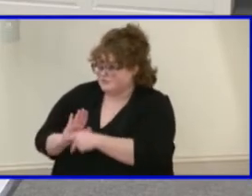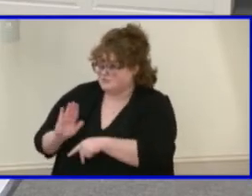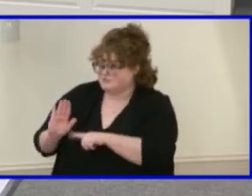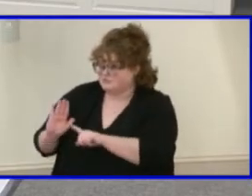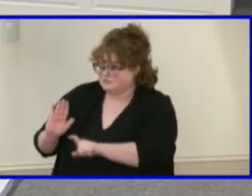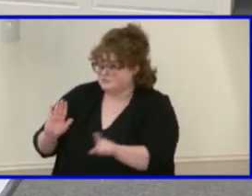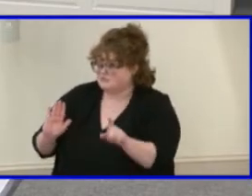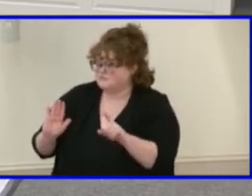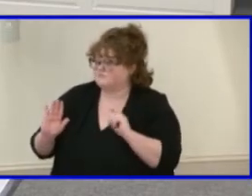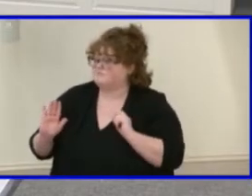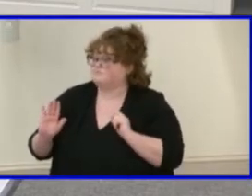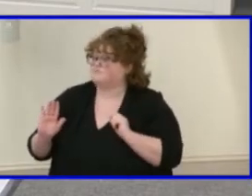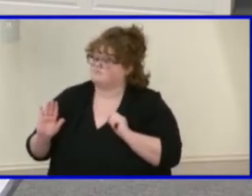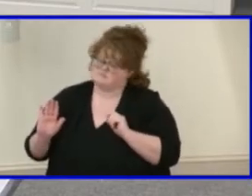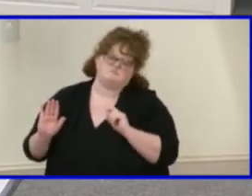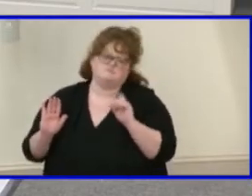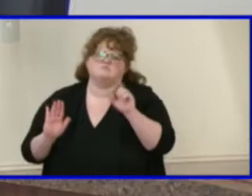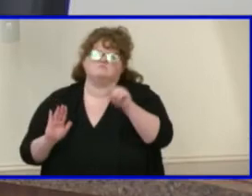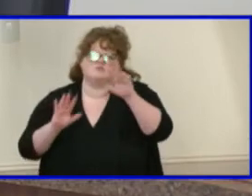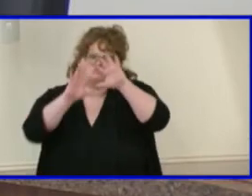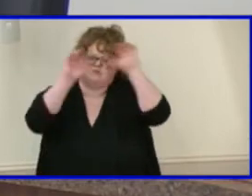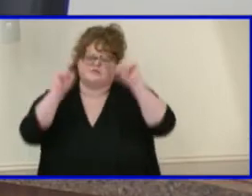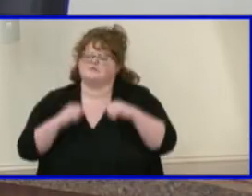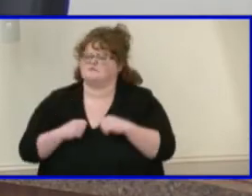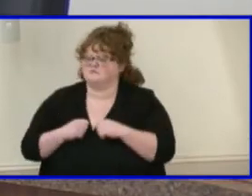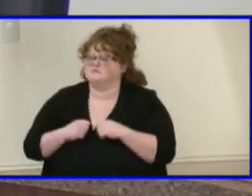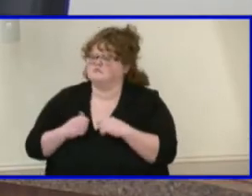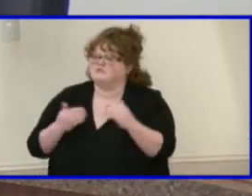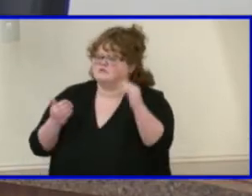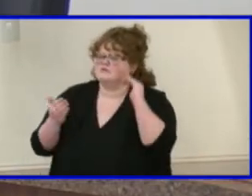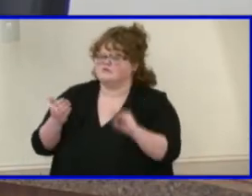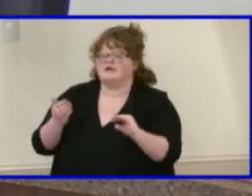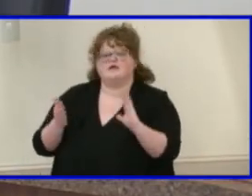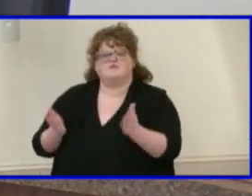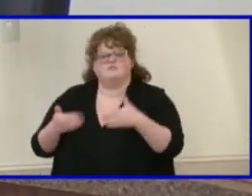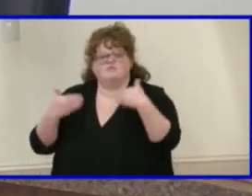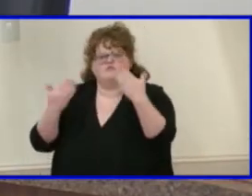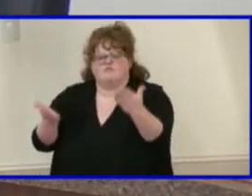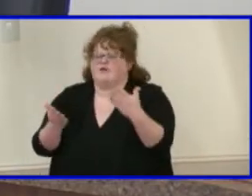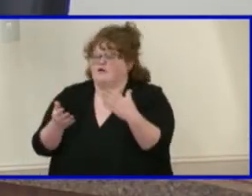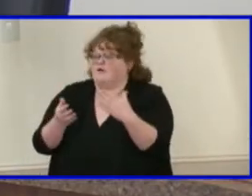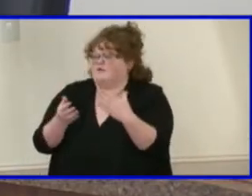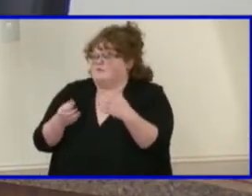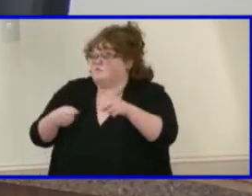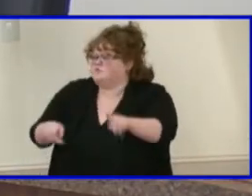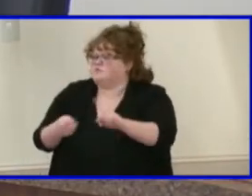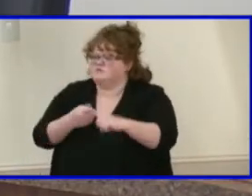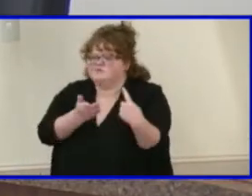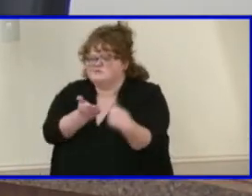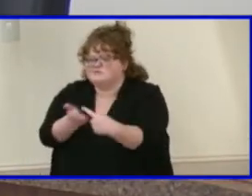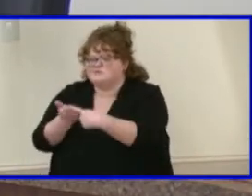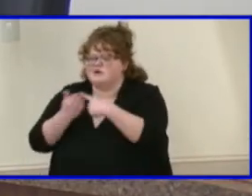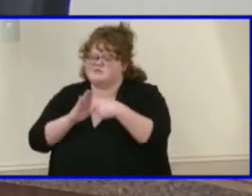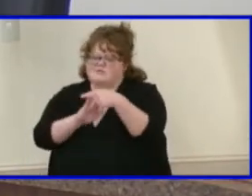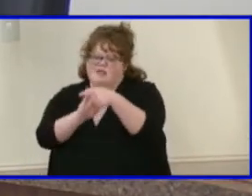Madam Superintendent. Madam Next, offer an opportunity to discuss policy P6